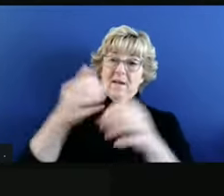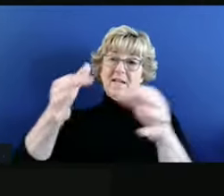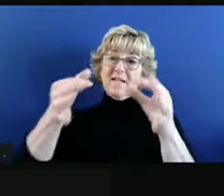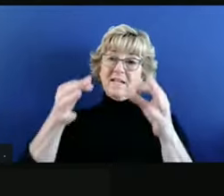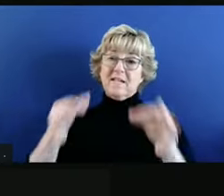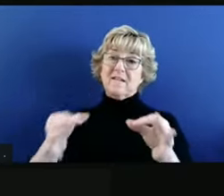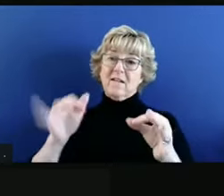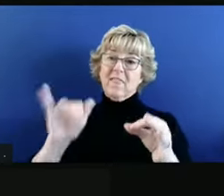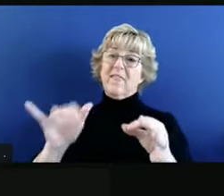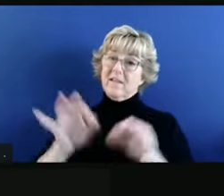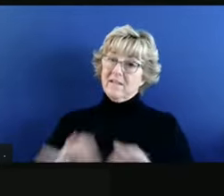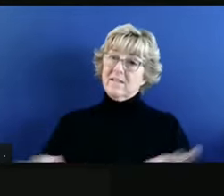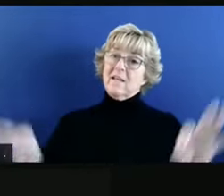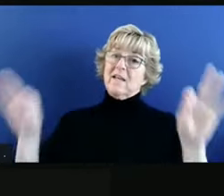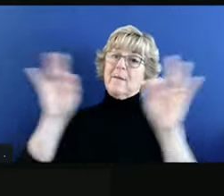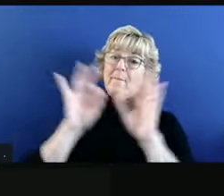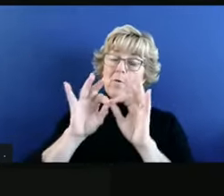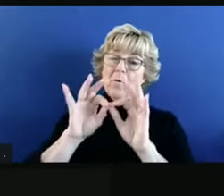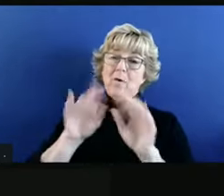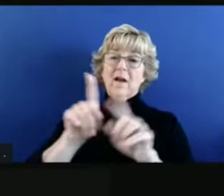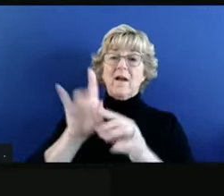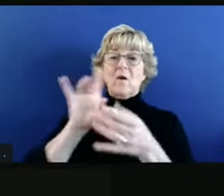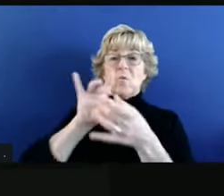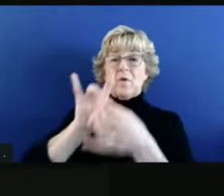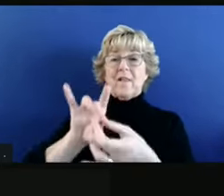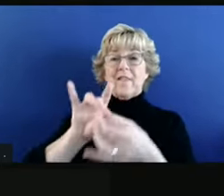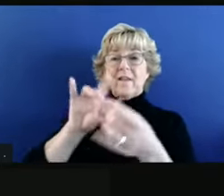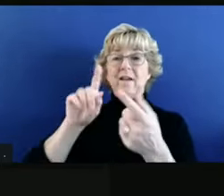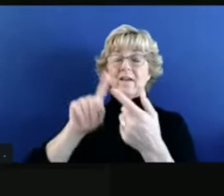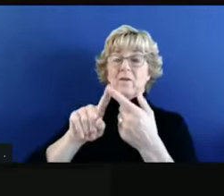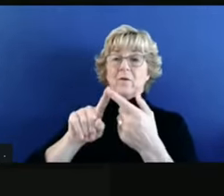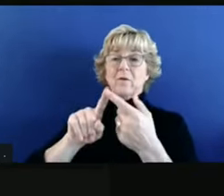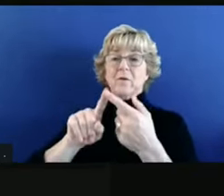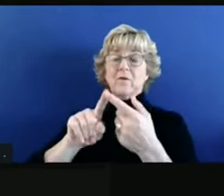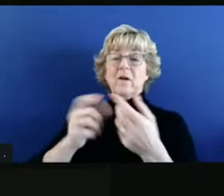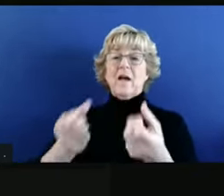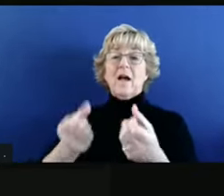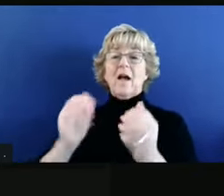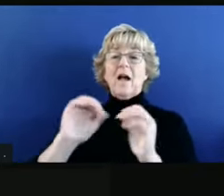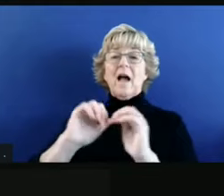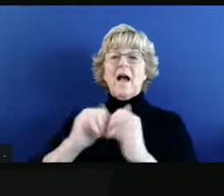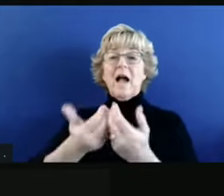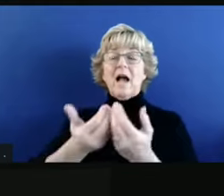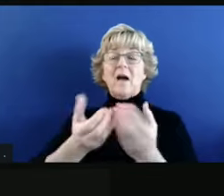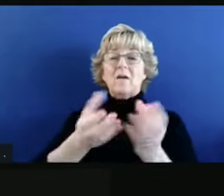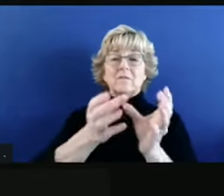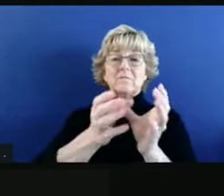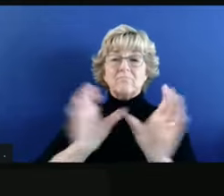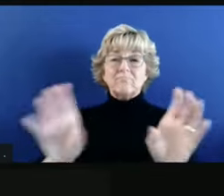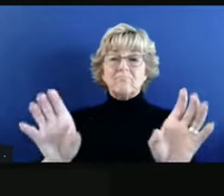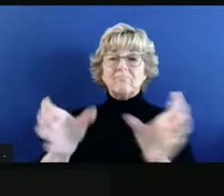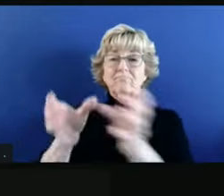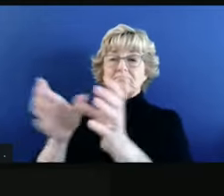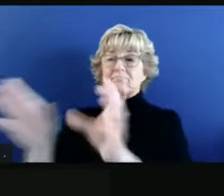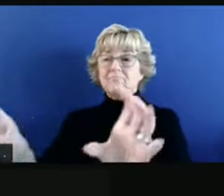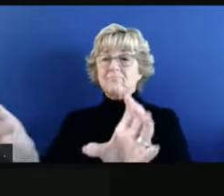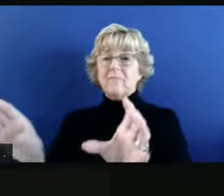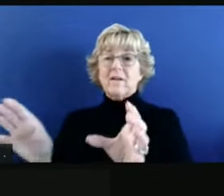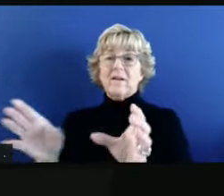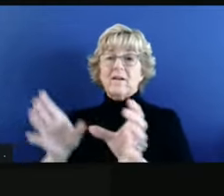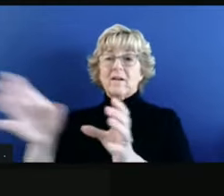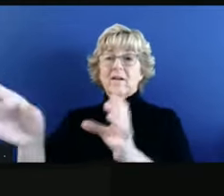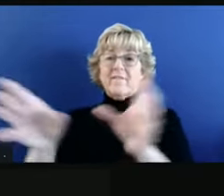is a very, very important one as it relates to the allocation strategies from the federal government and the